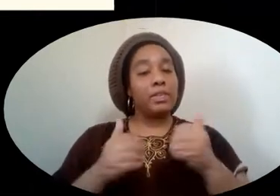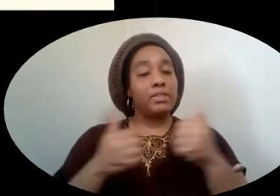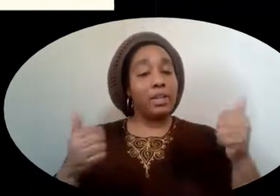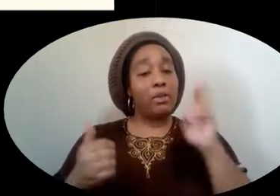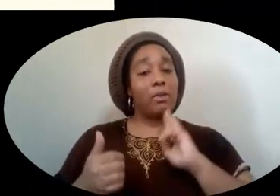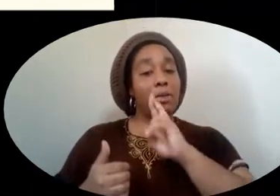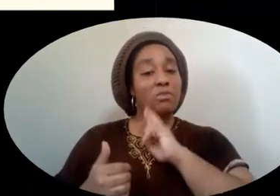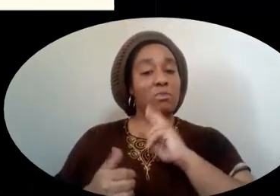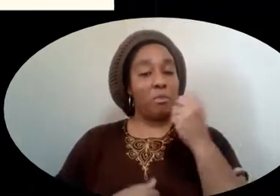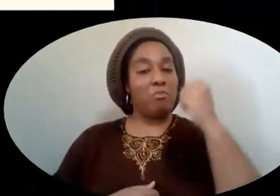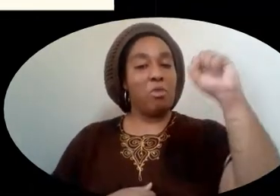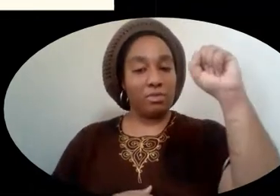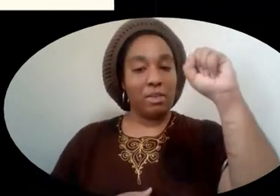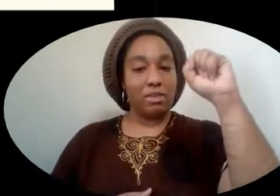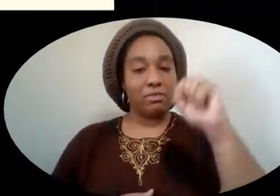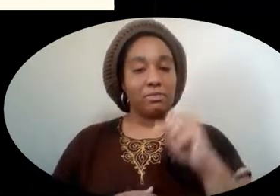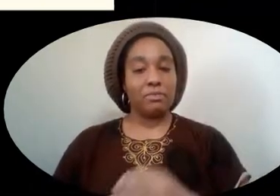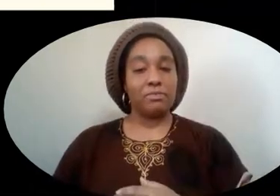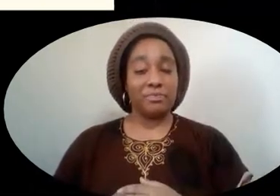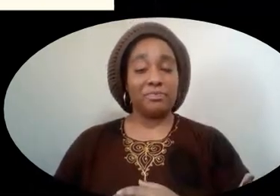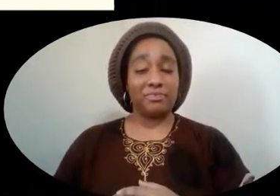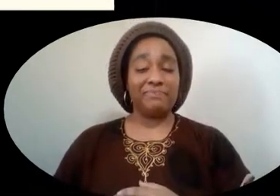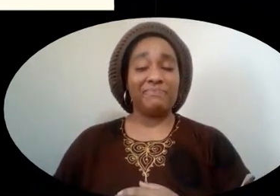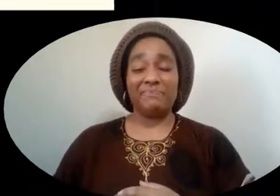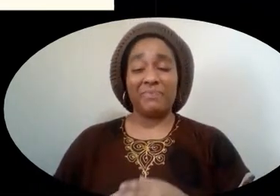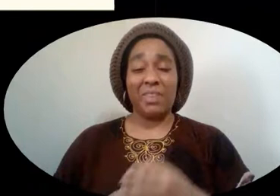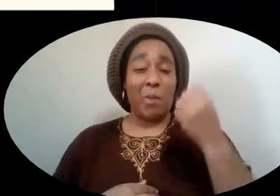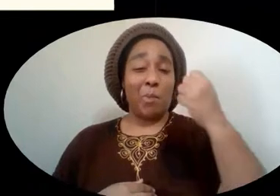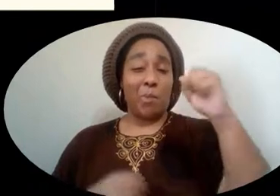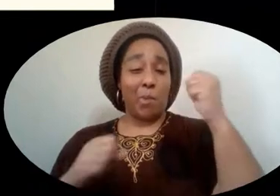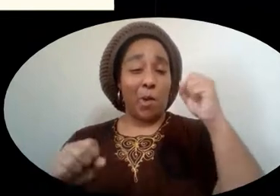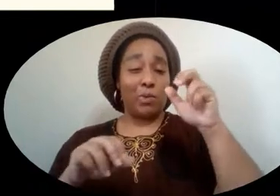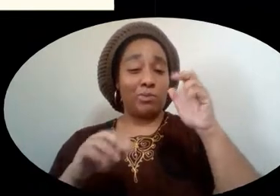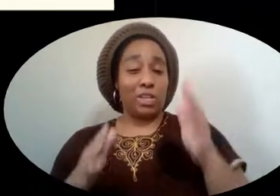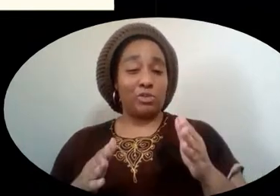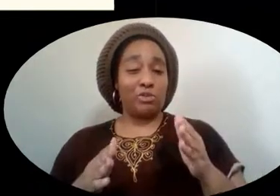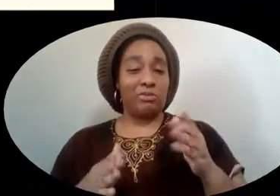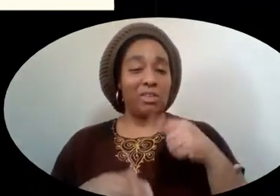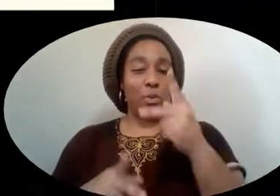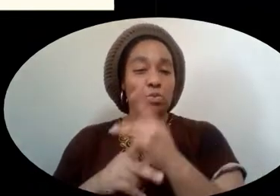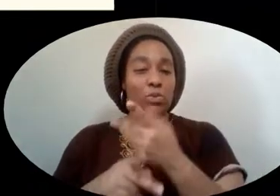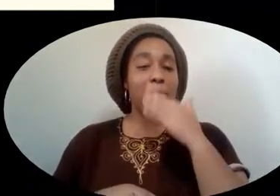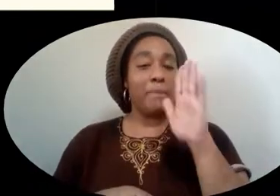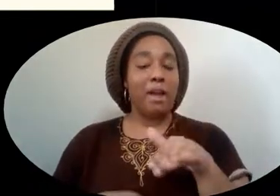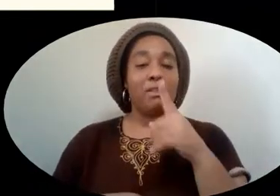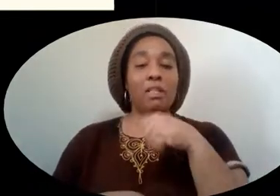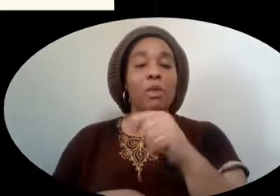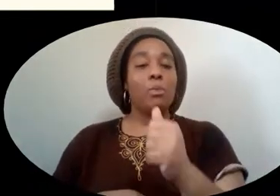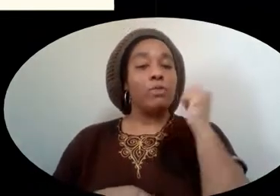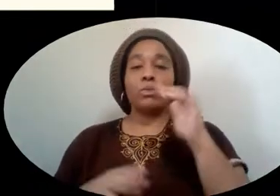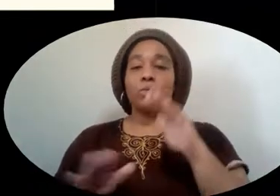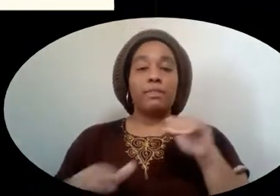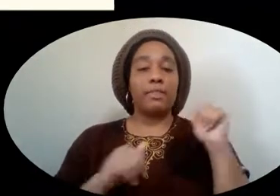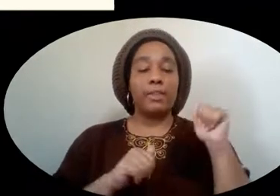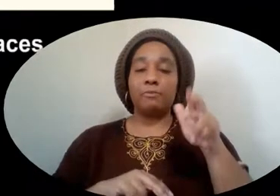segregated restaurants in protest. Even when the protesters were mistreated, they refused to leave.